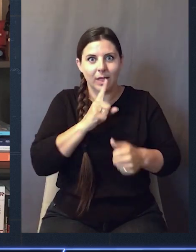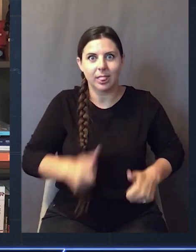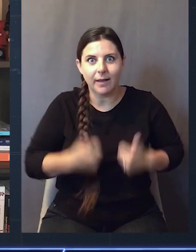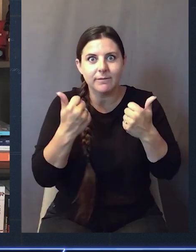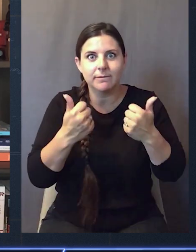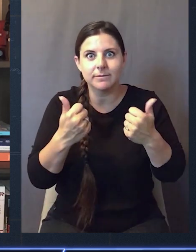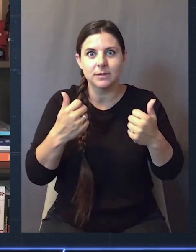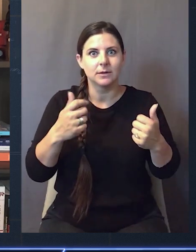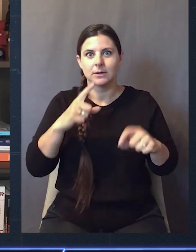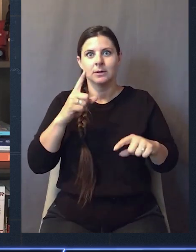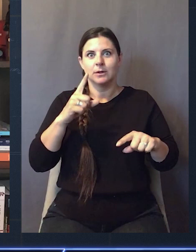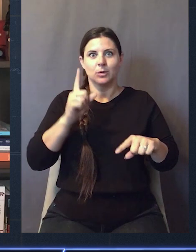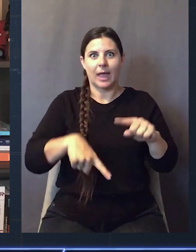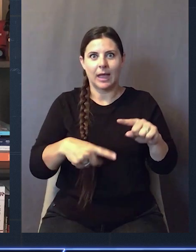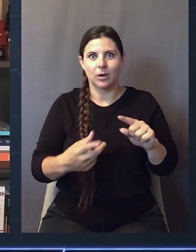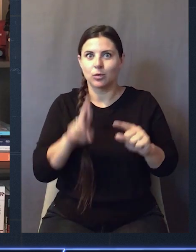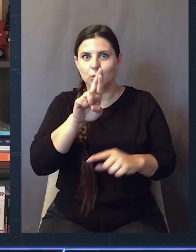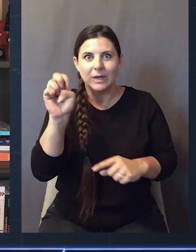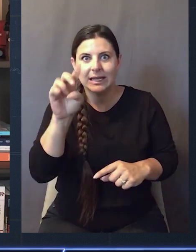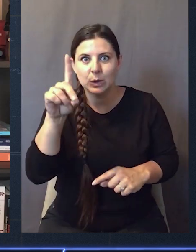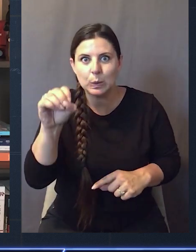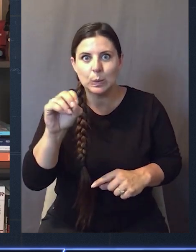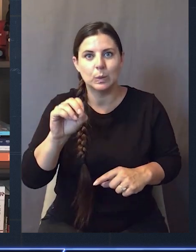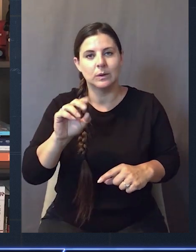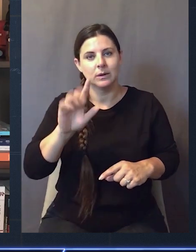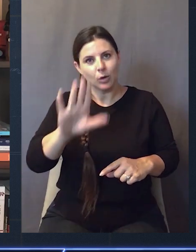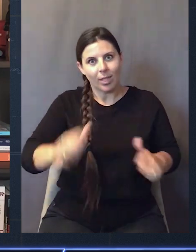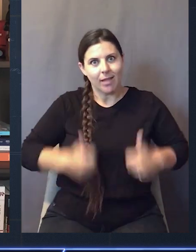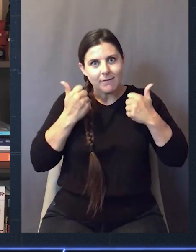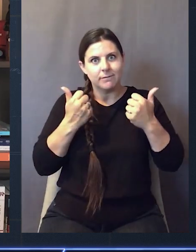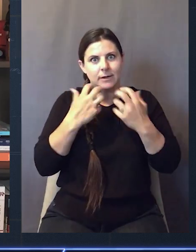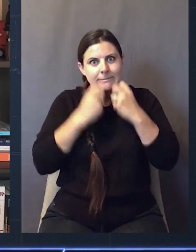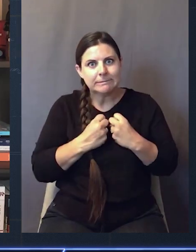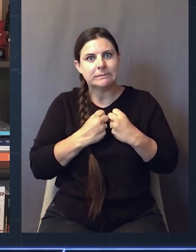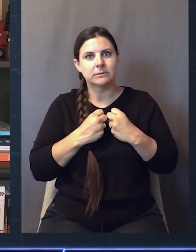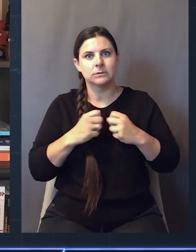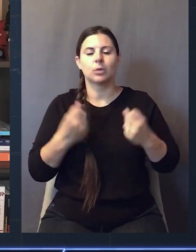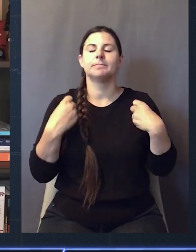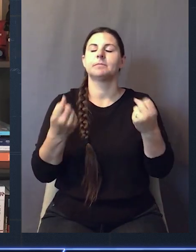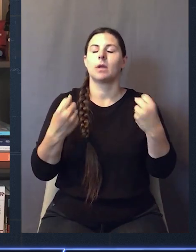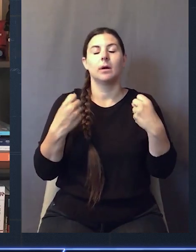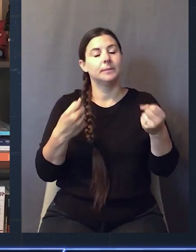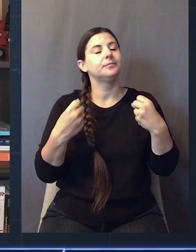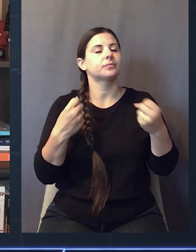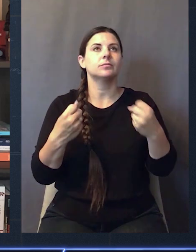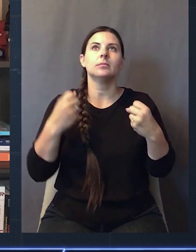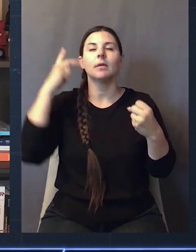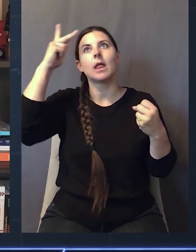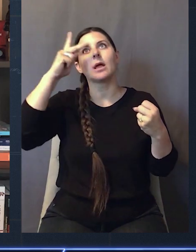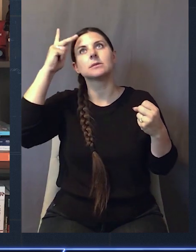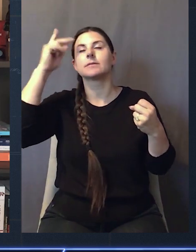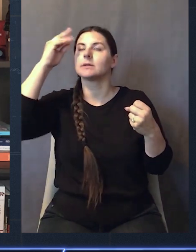say, Jeff, this is not a game, and you don't get a game over and a redo. This is your life at stake here. And as